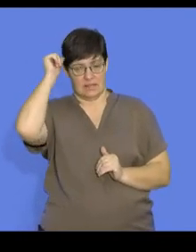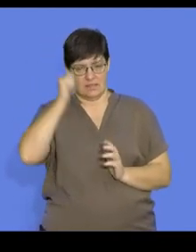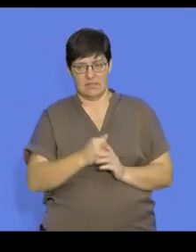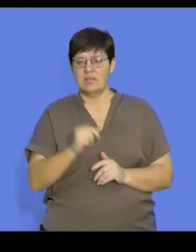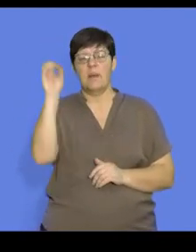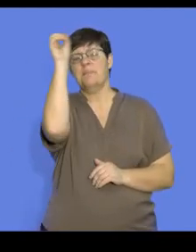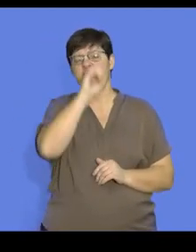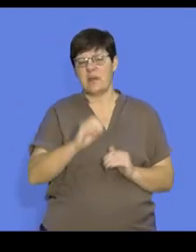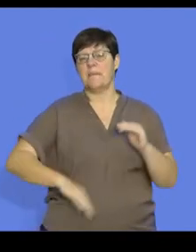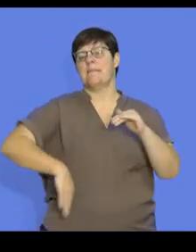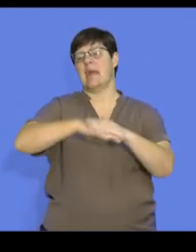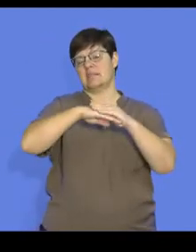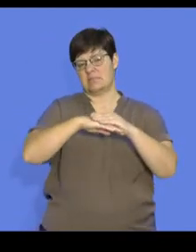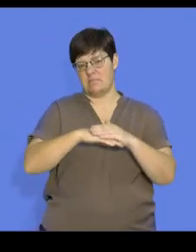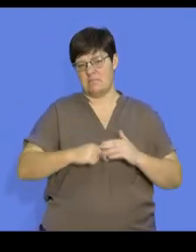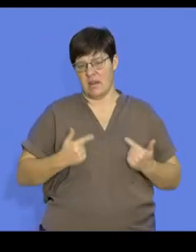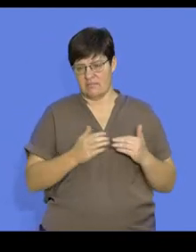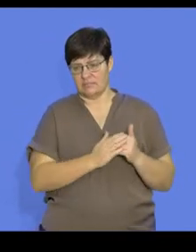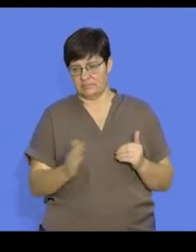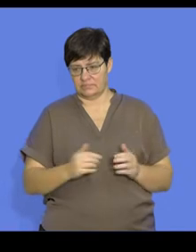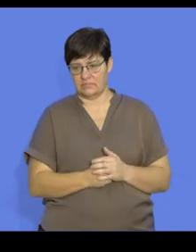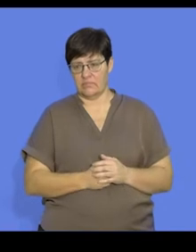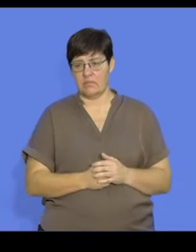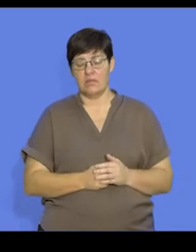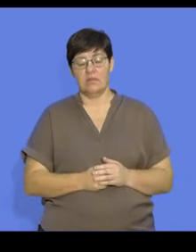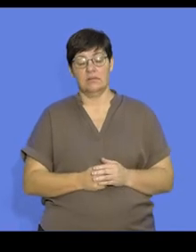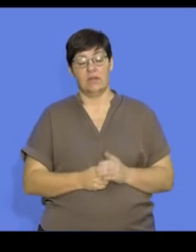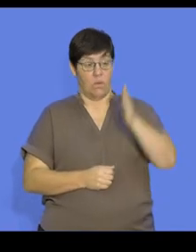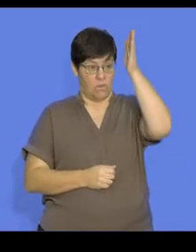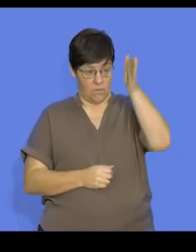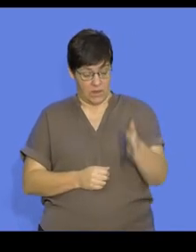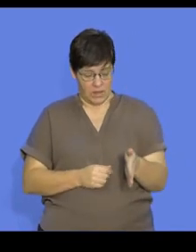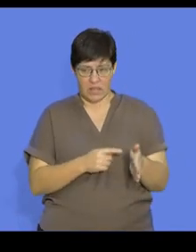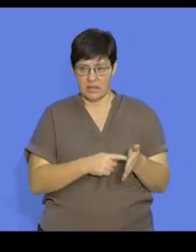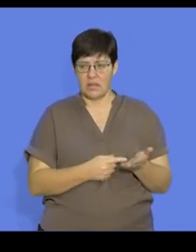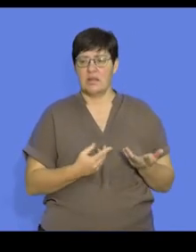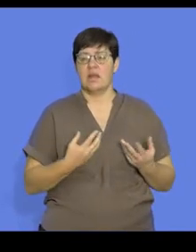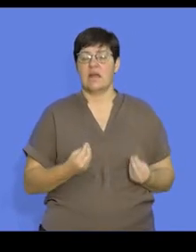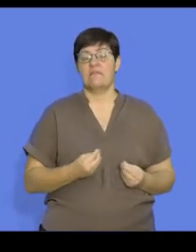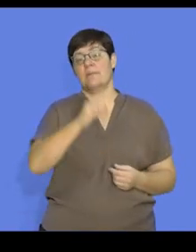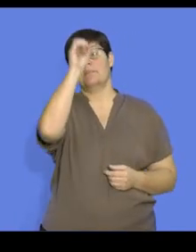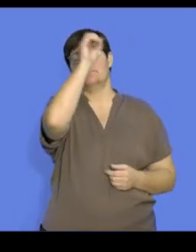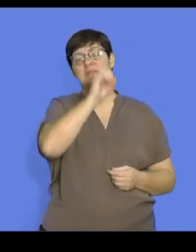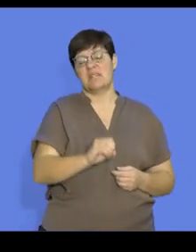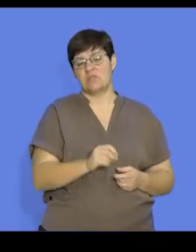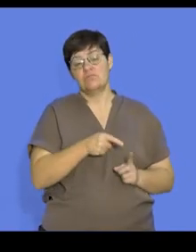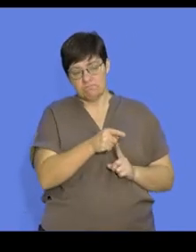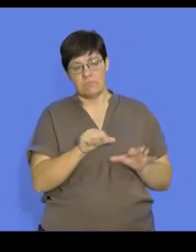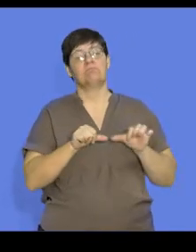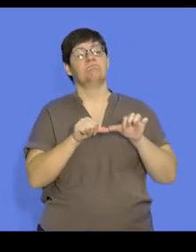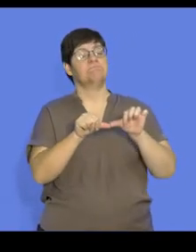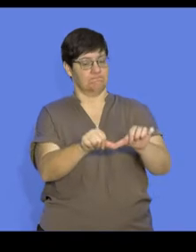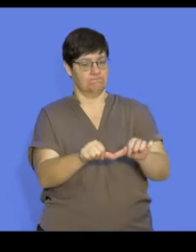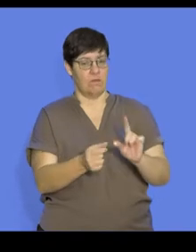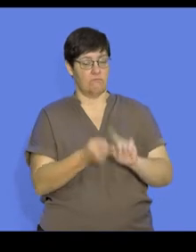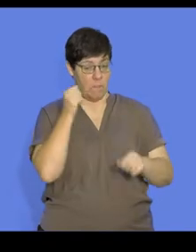their maximum lifespan. And on the y-axis, we essentially have a chance or percentage chance of them surviving